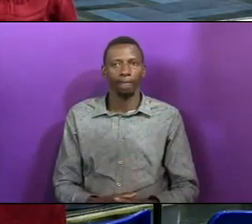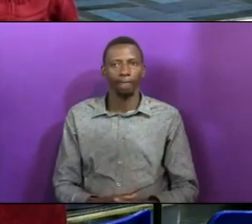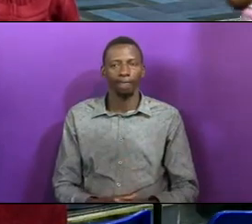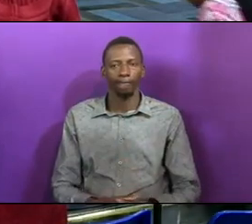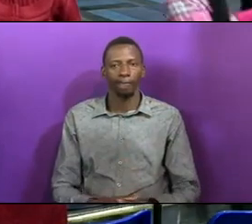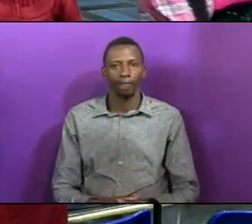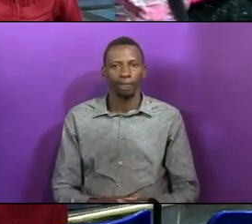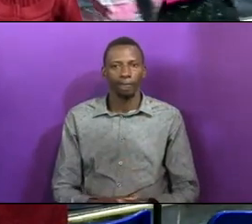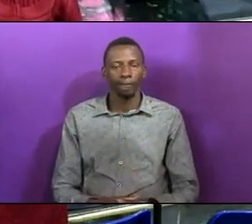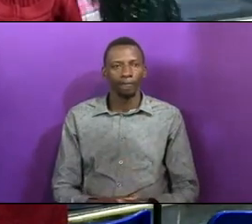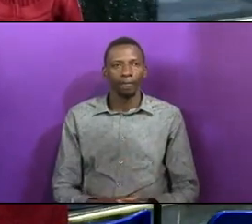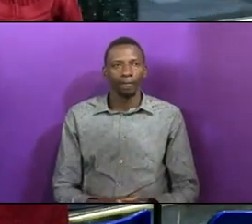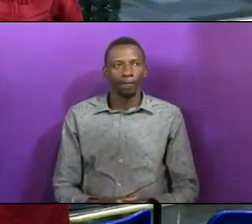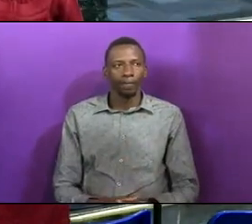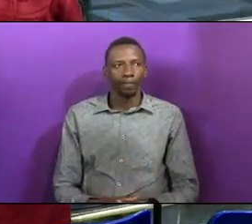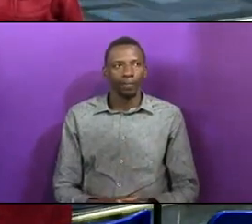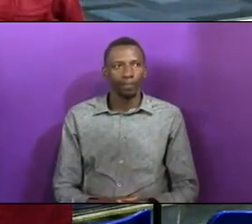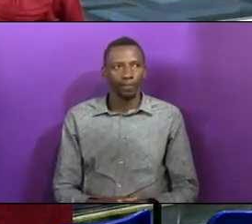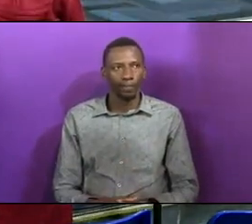Lamb. Amen.